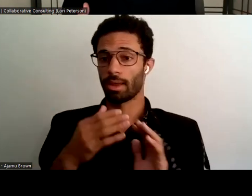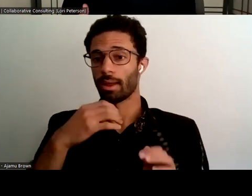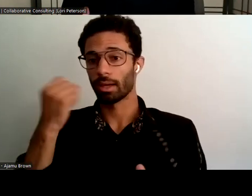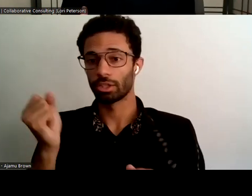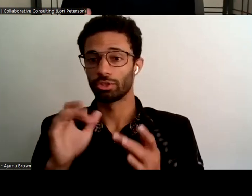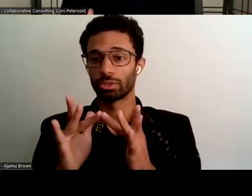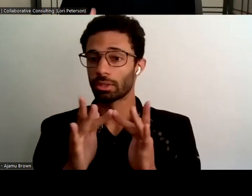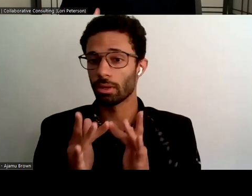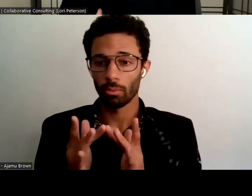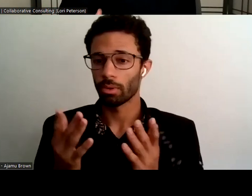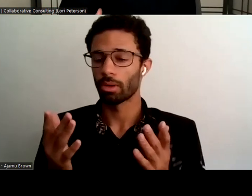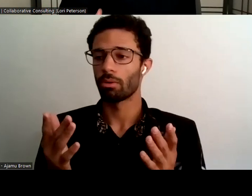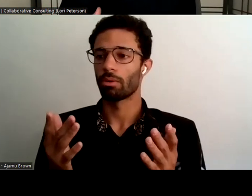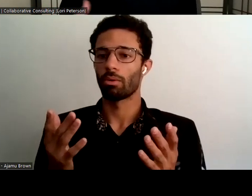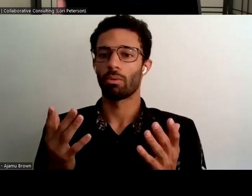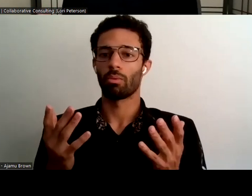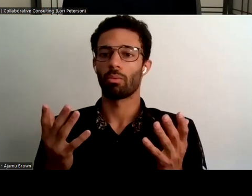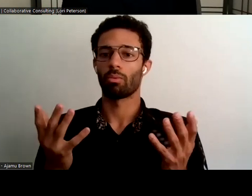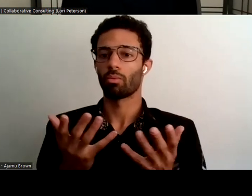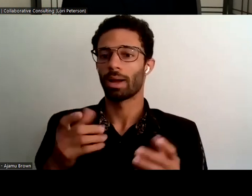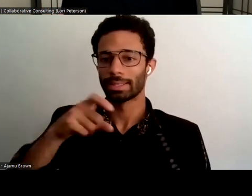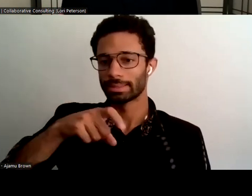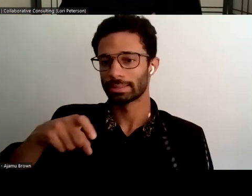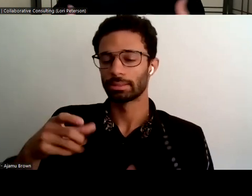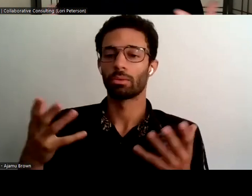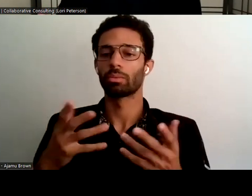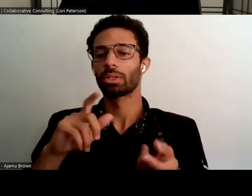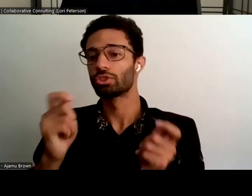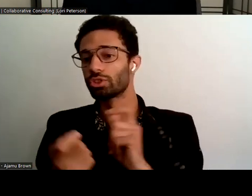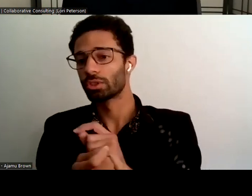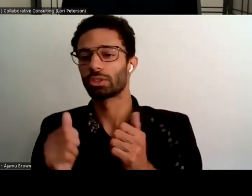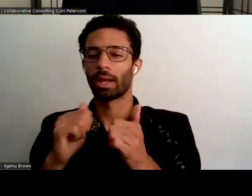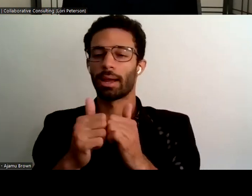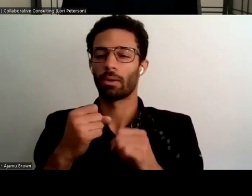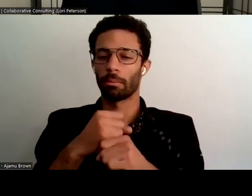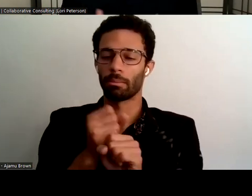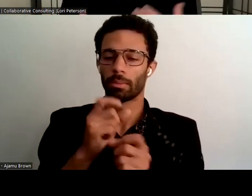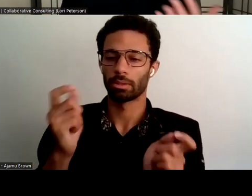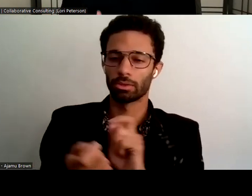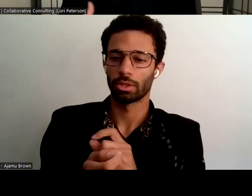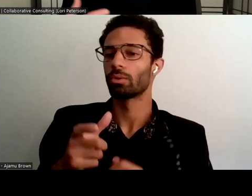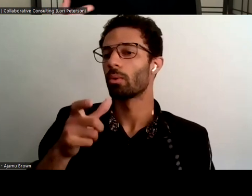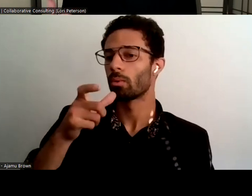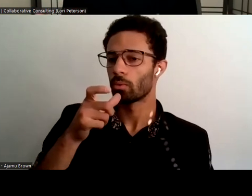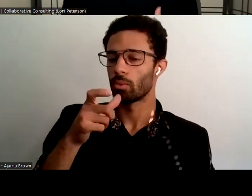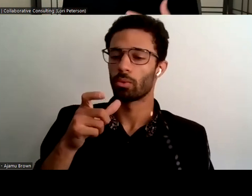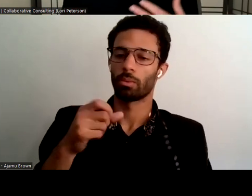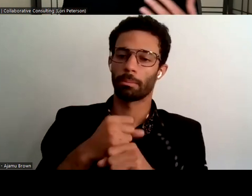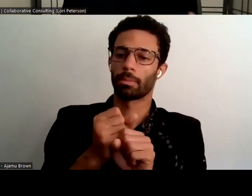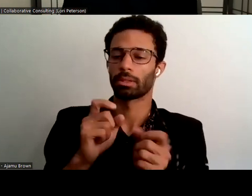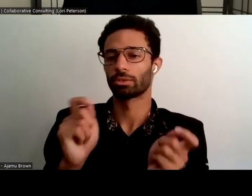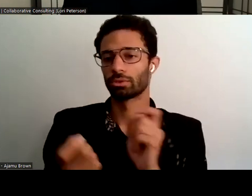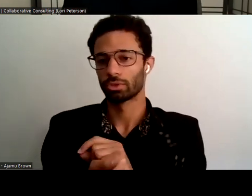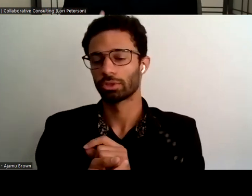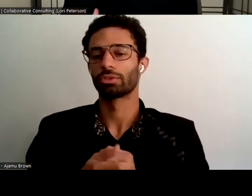changes would need to be in place how would those changes occur who would need to change what programs and services